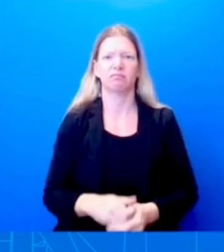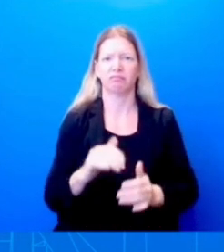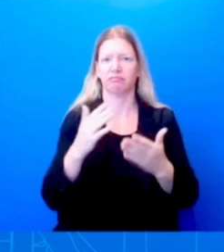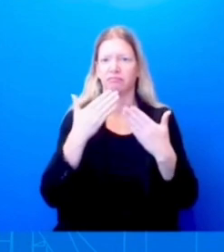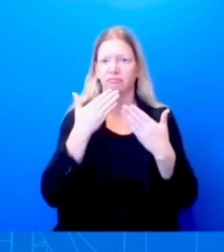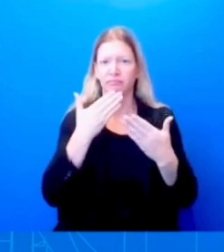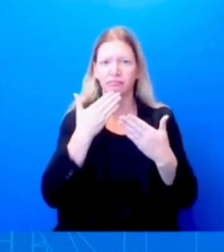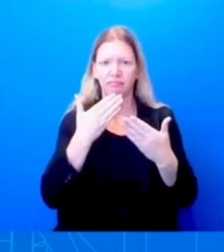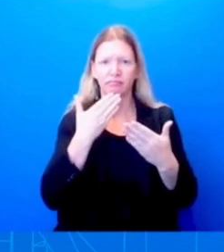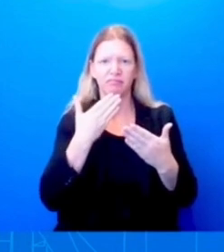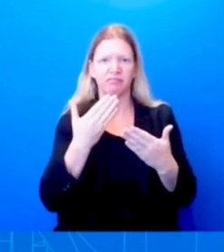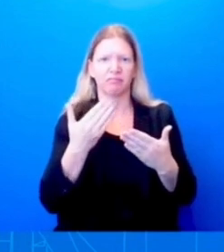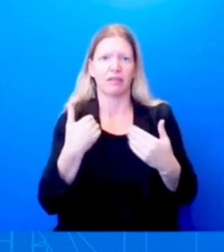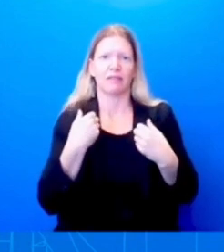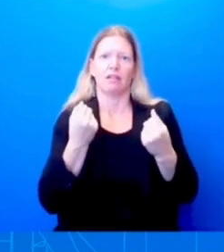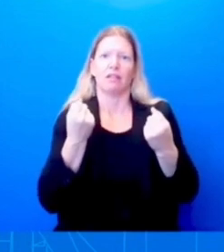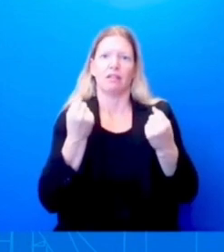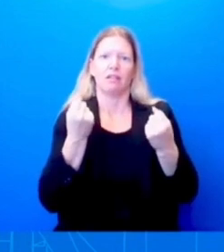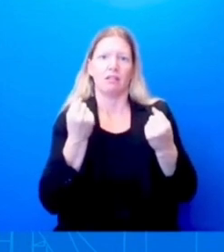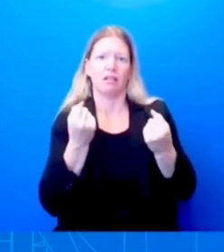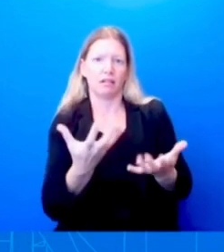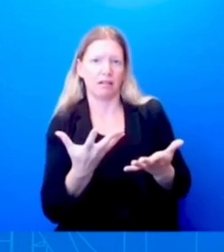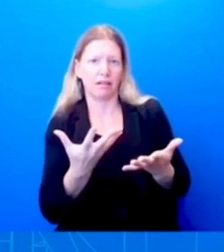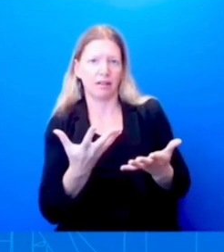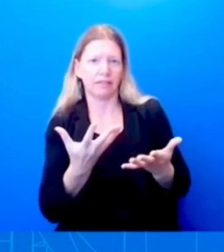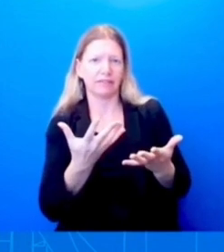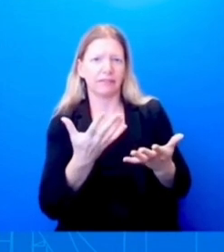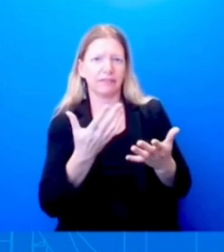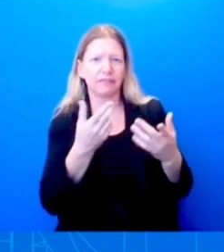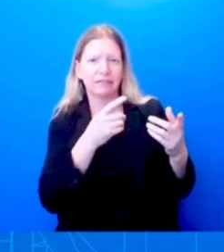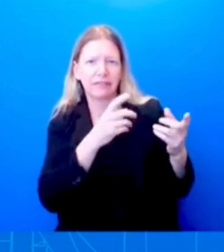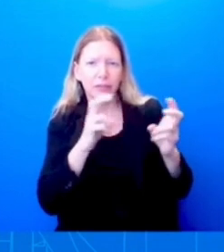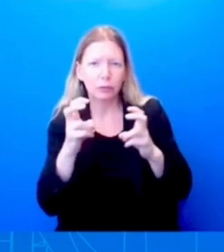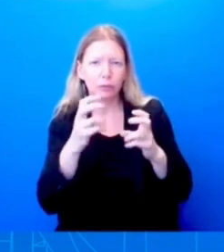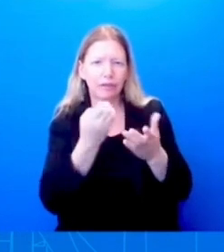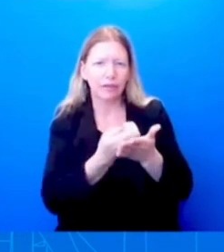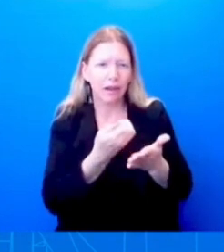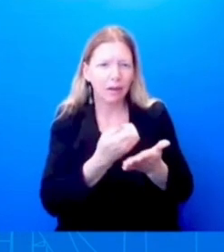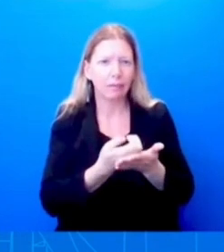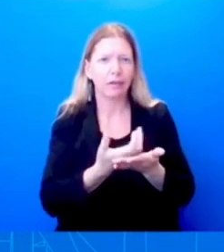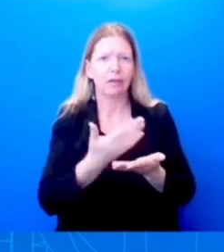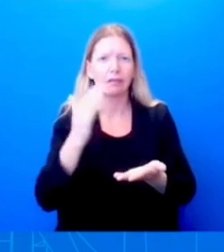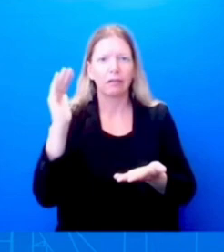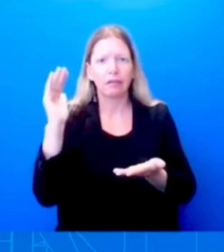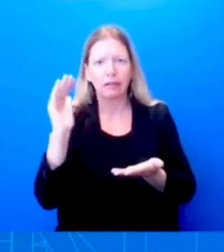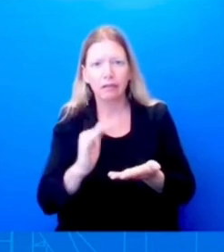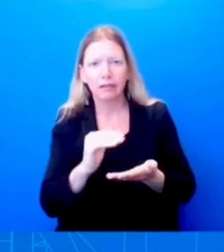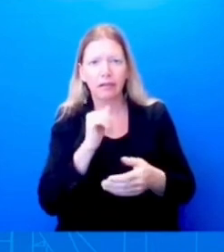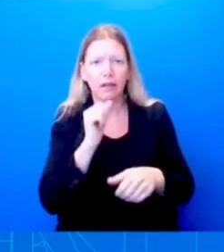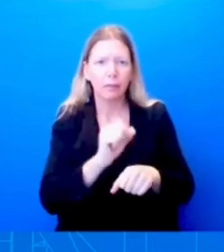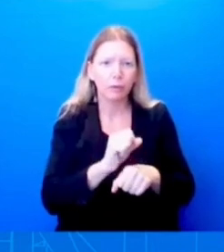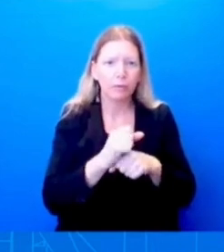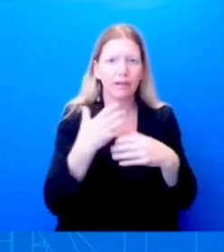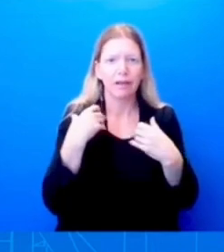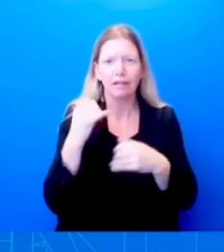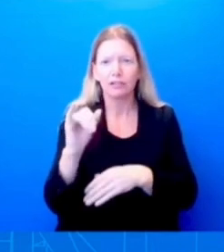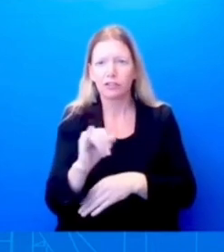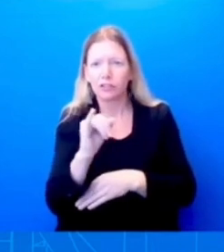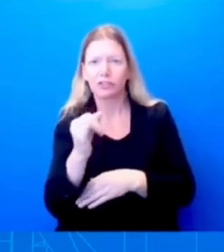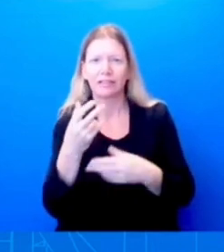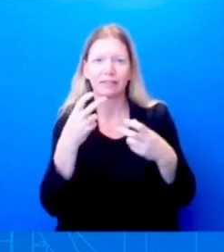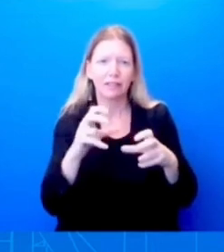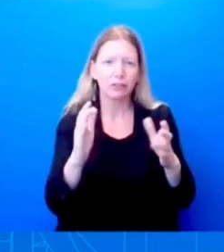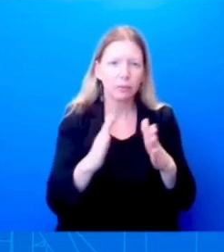the economy, lowering unemployment, health insurance, investing in small businesses. I'm wondering if the administration still believes that